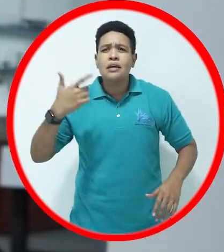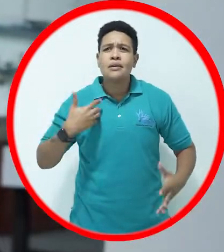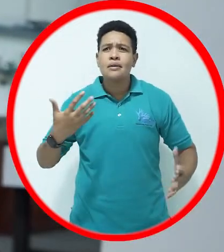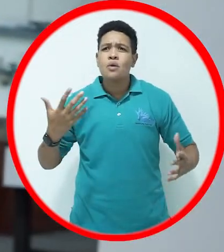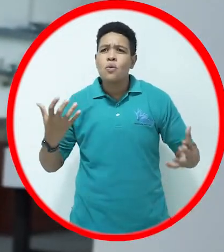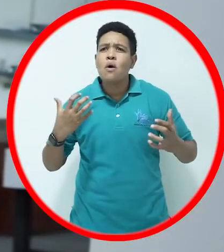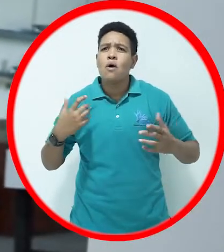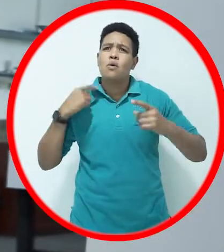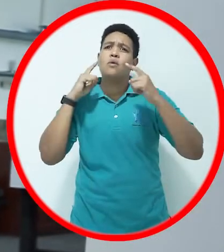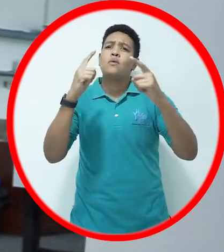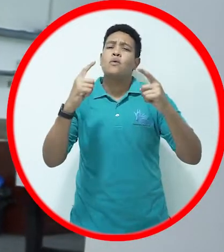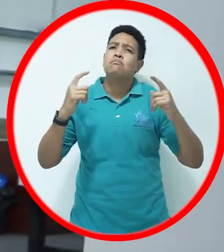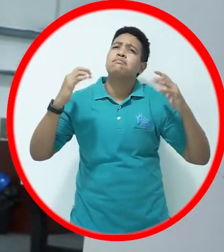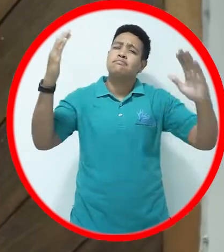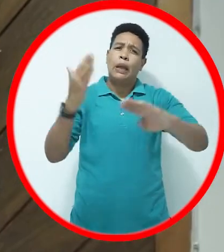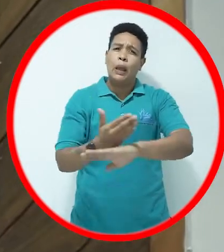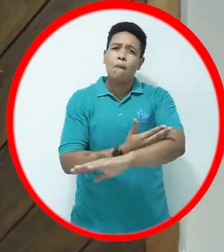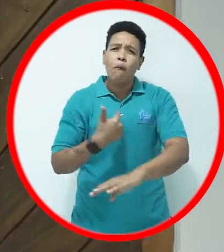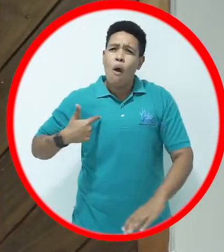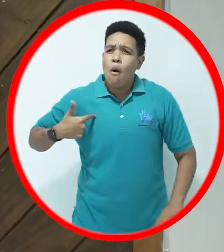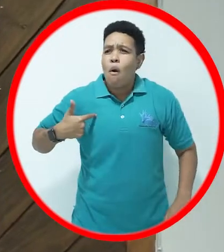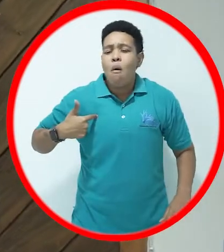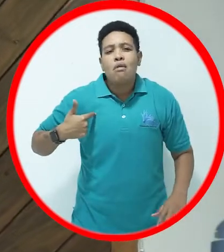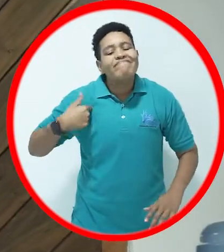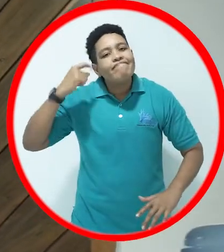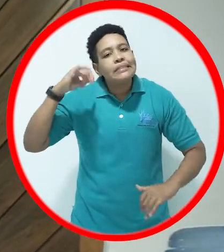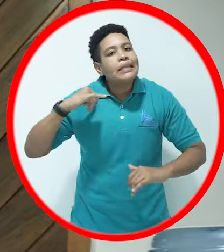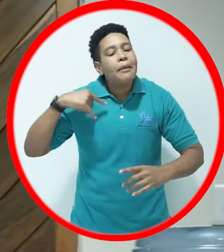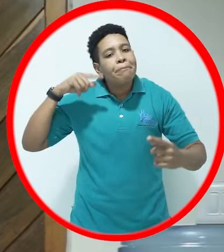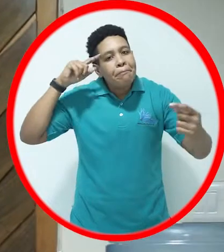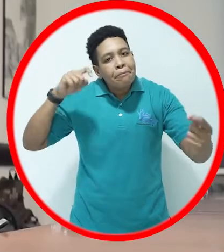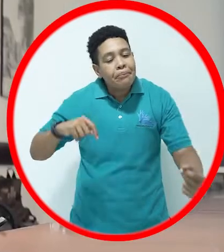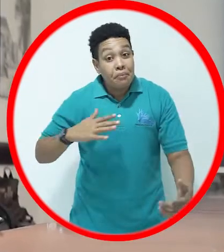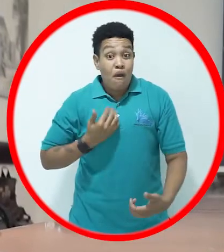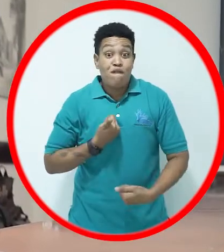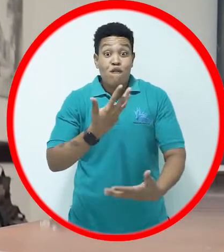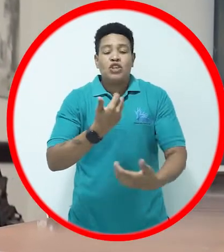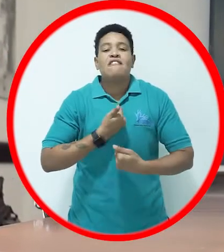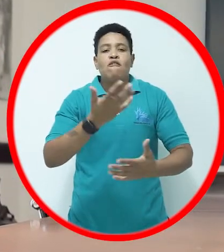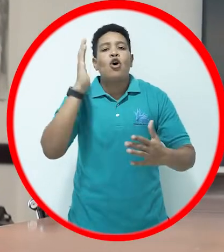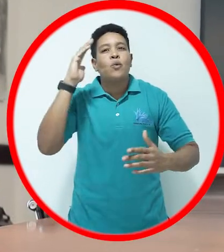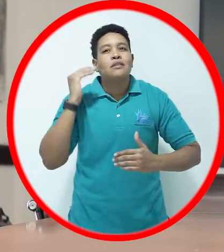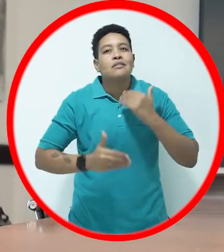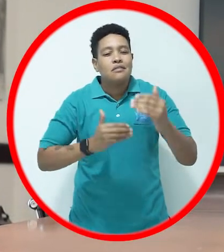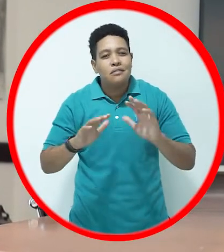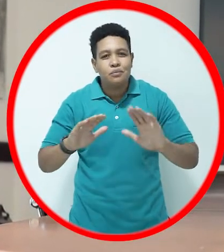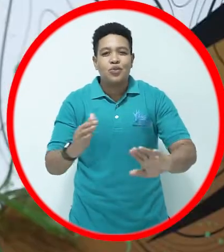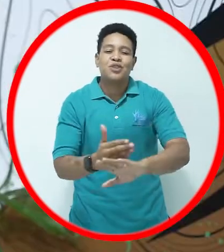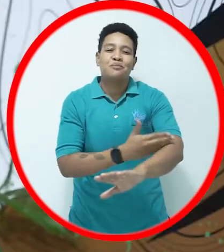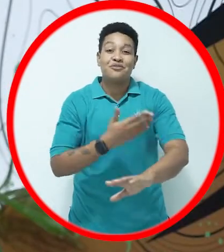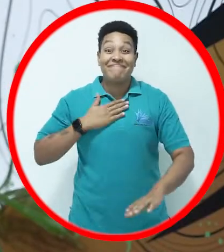desire to go as human beings. And so for me, my voice is that voice that will chart the way.